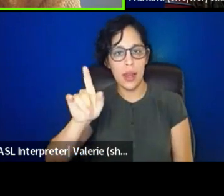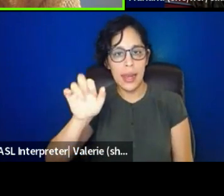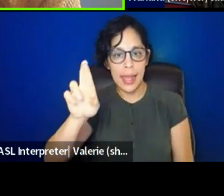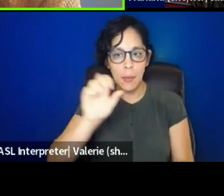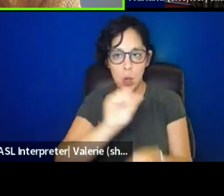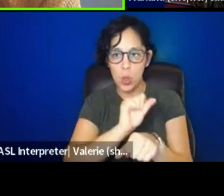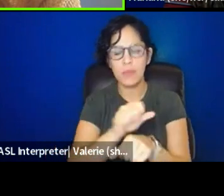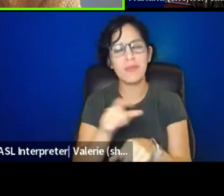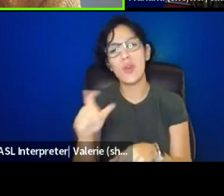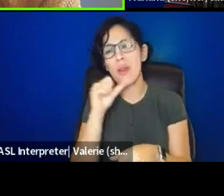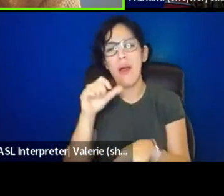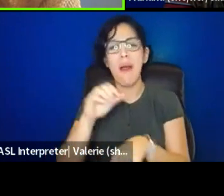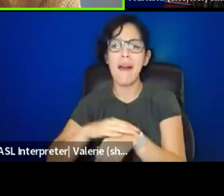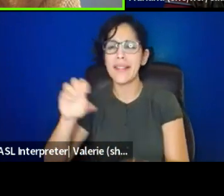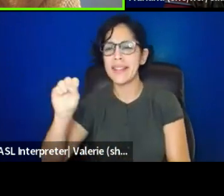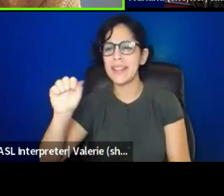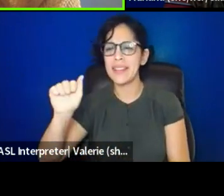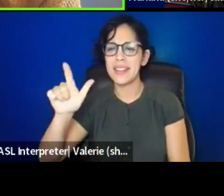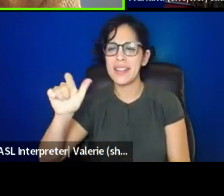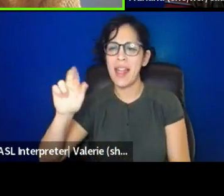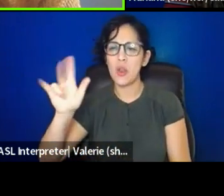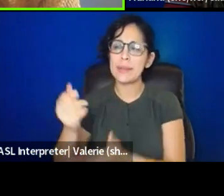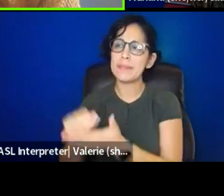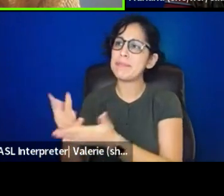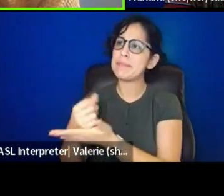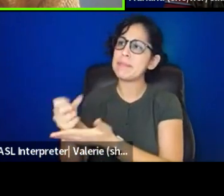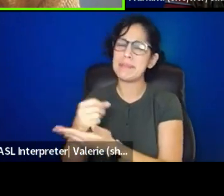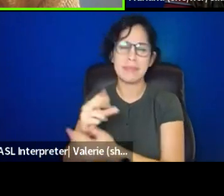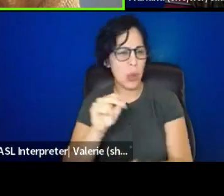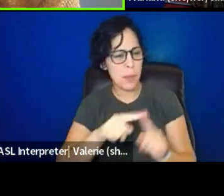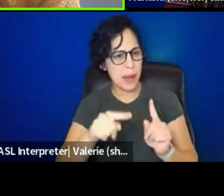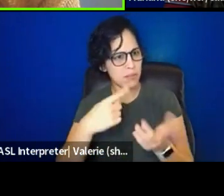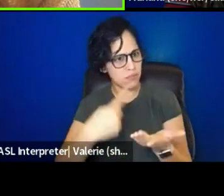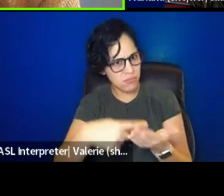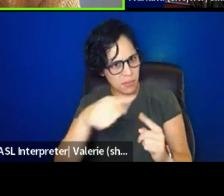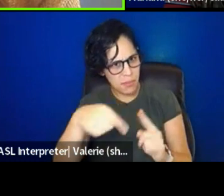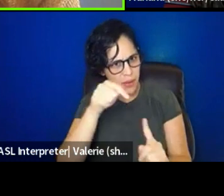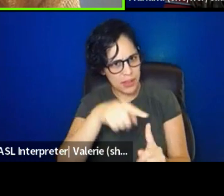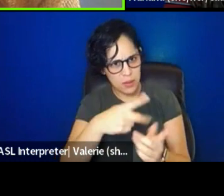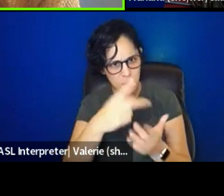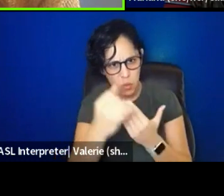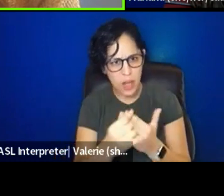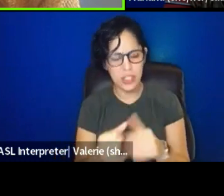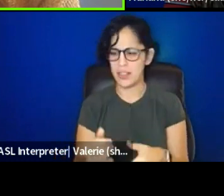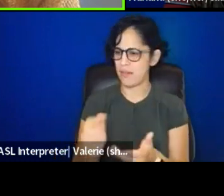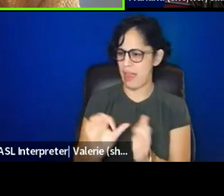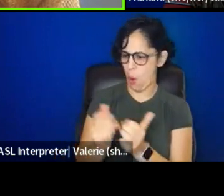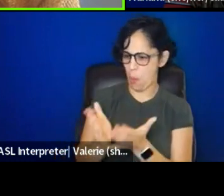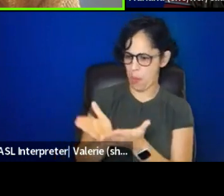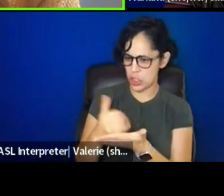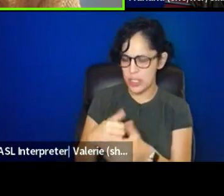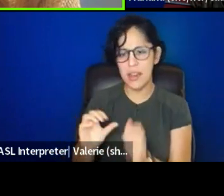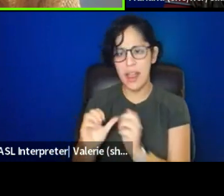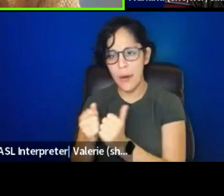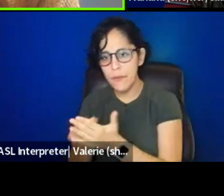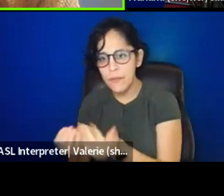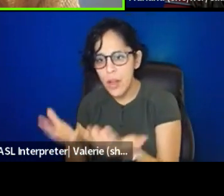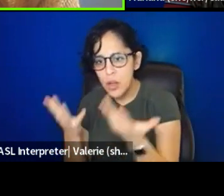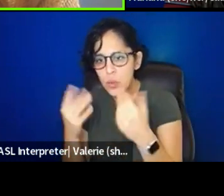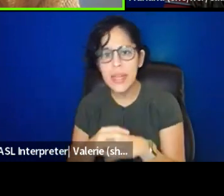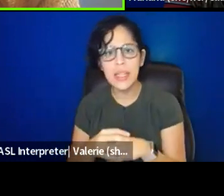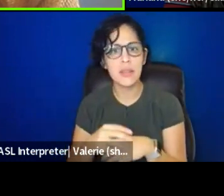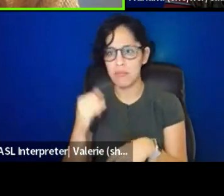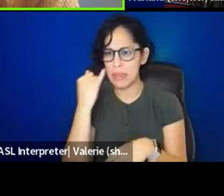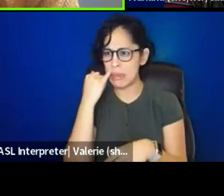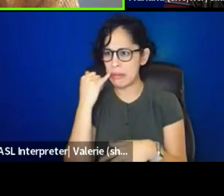you're not just on a salary. So now give your life blood, but like, let's talk about this project. What can we budget for it and how can we fundraise? And if not, how